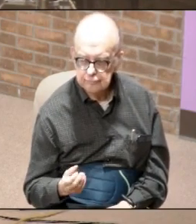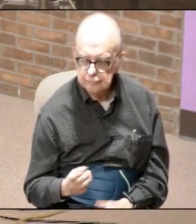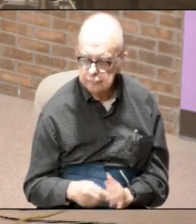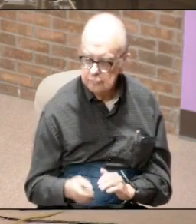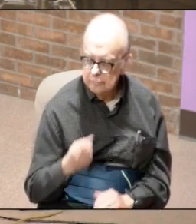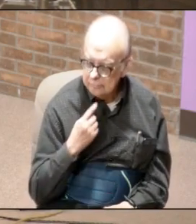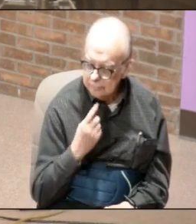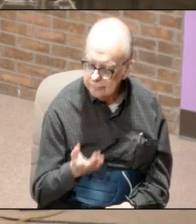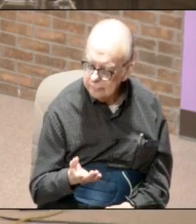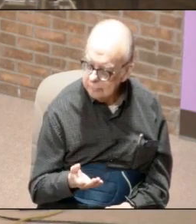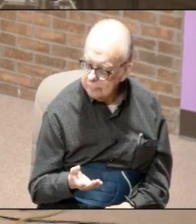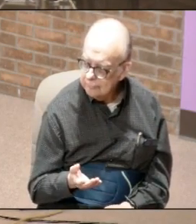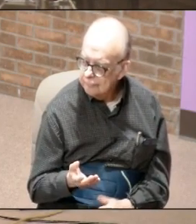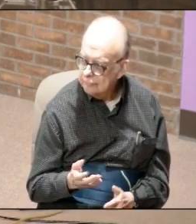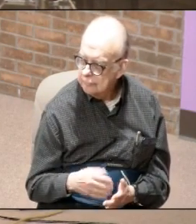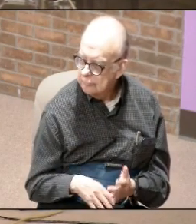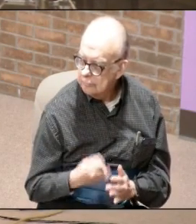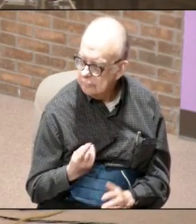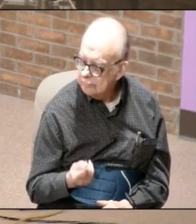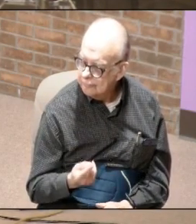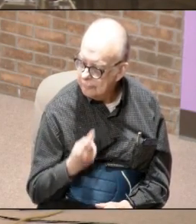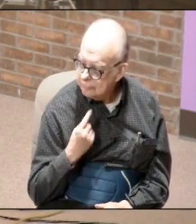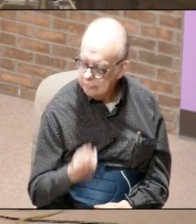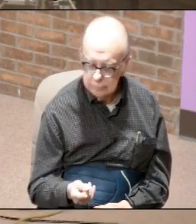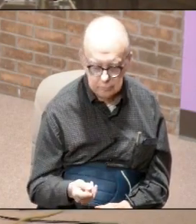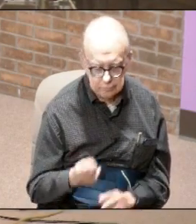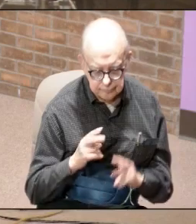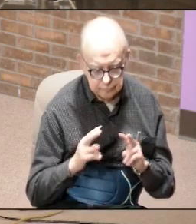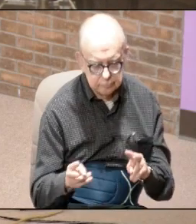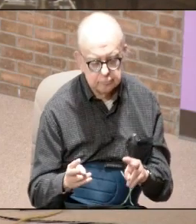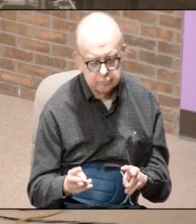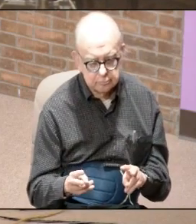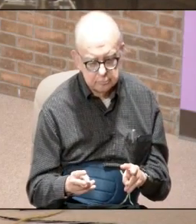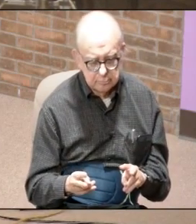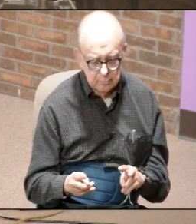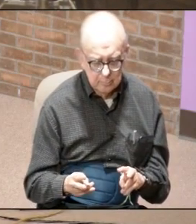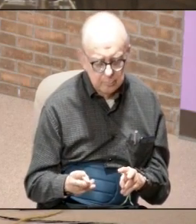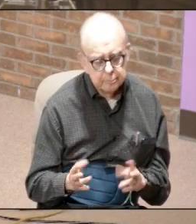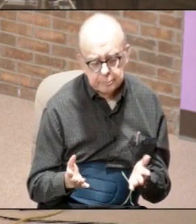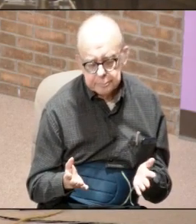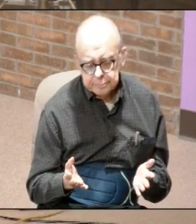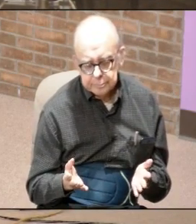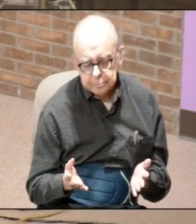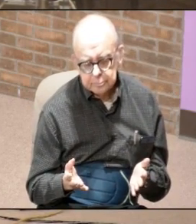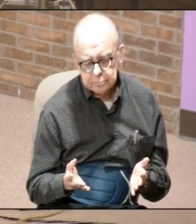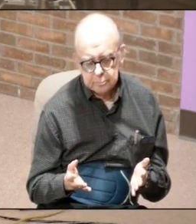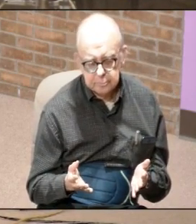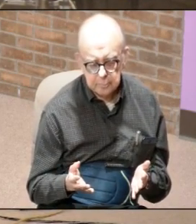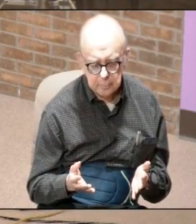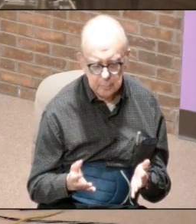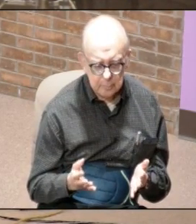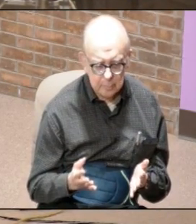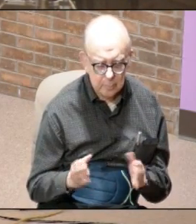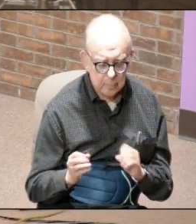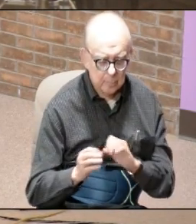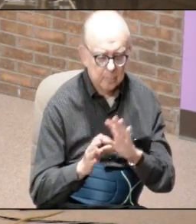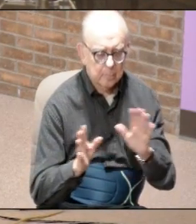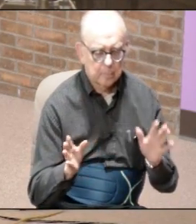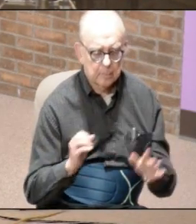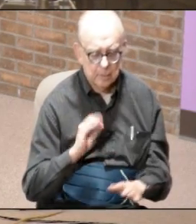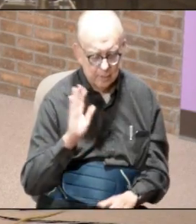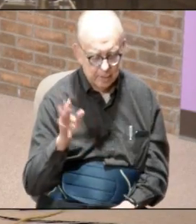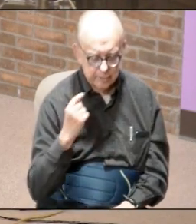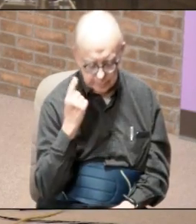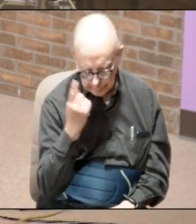what Jesus Jesus saying and what John is saying is I see the evening I just see the light of